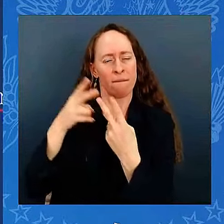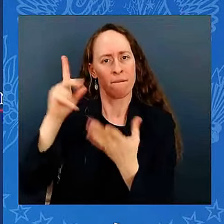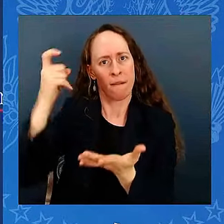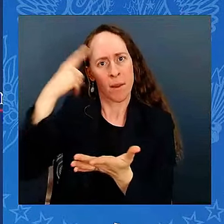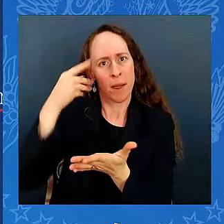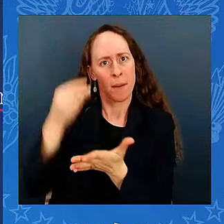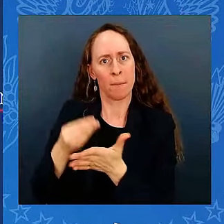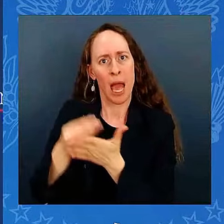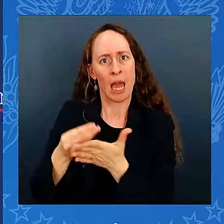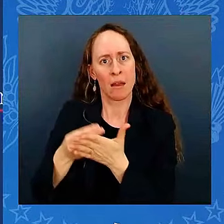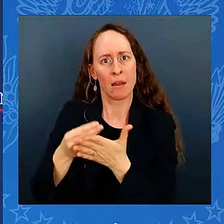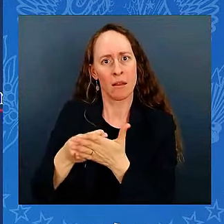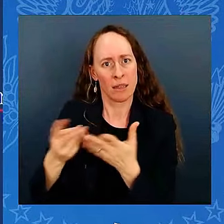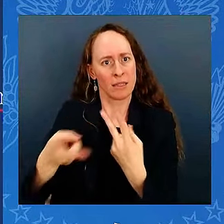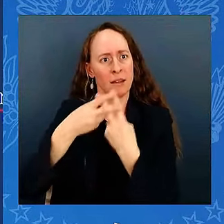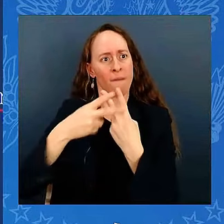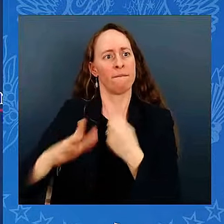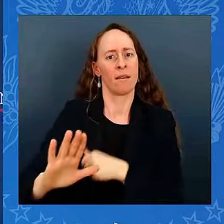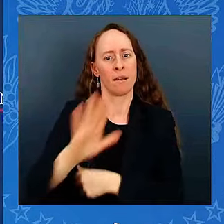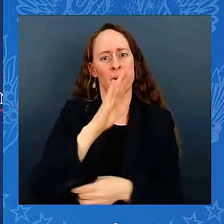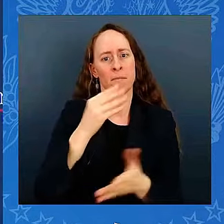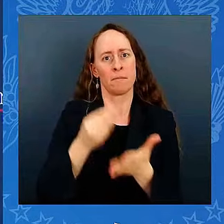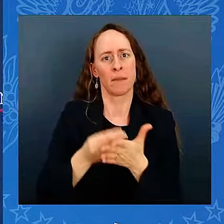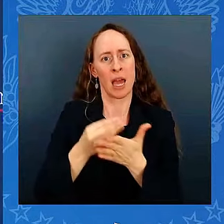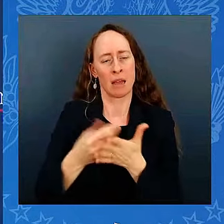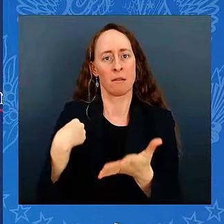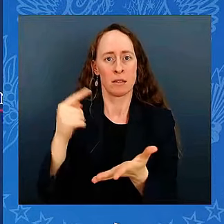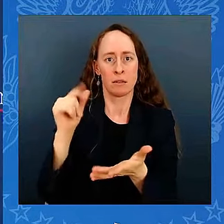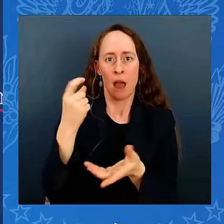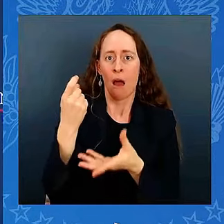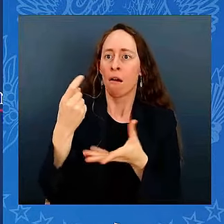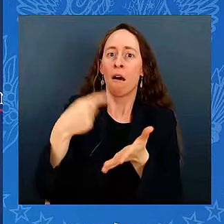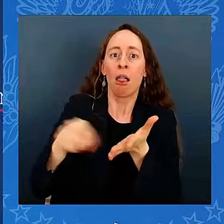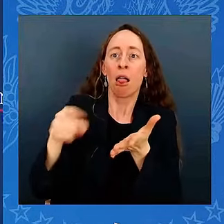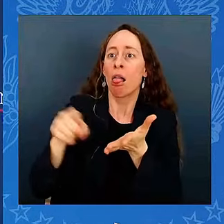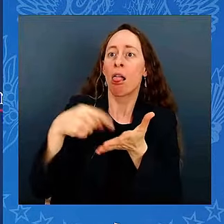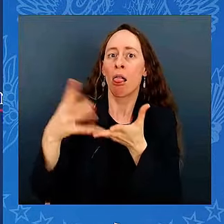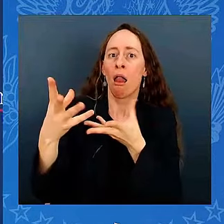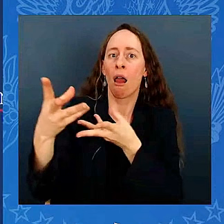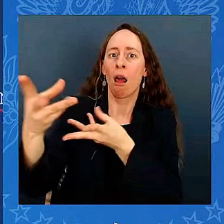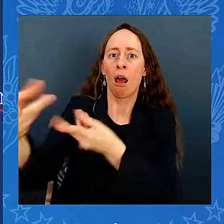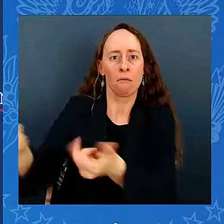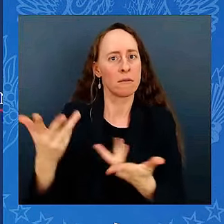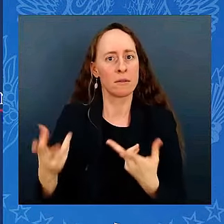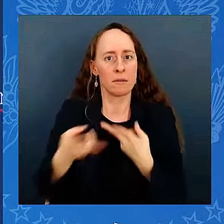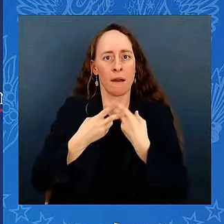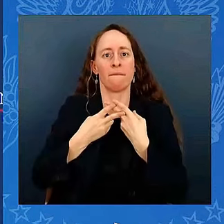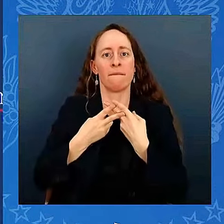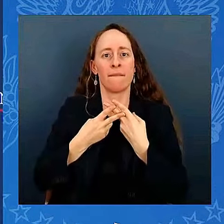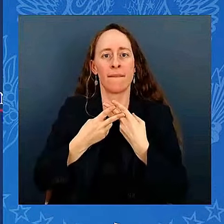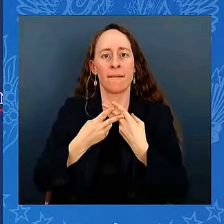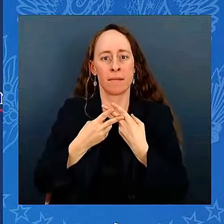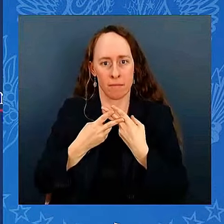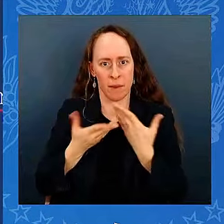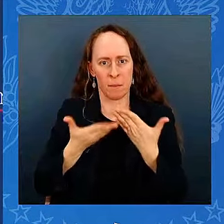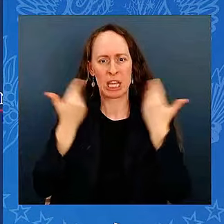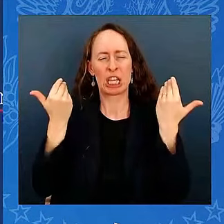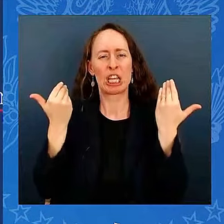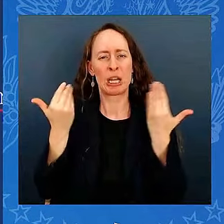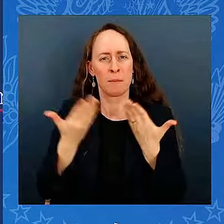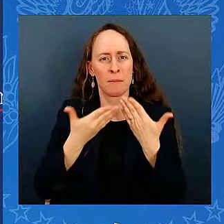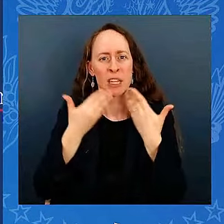money. Just so far, these reforms will save American taxpayers $160 billion